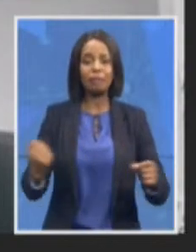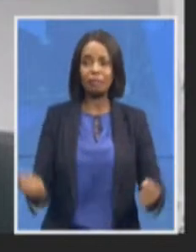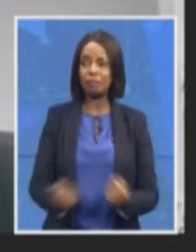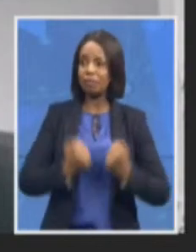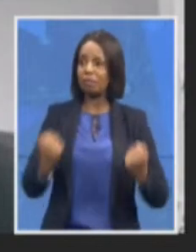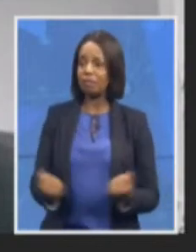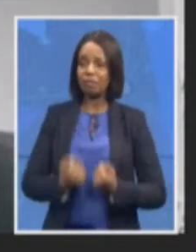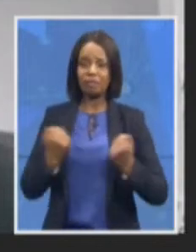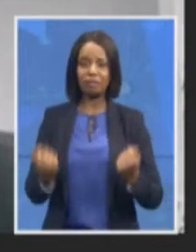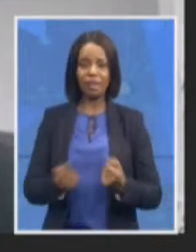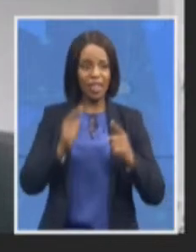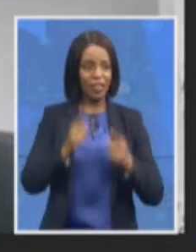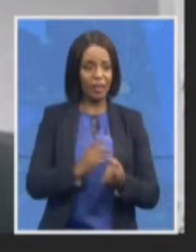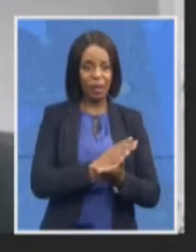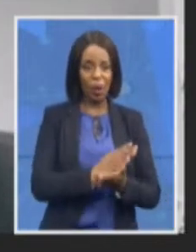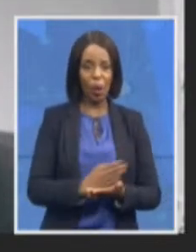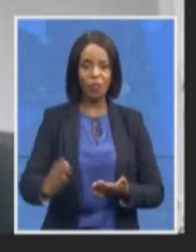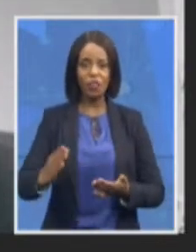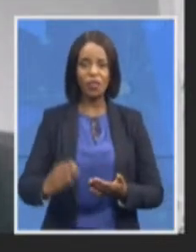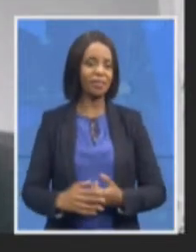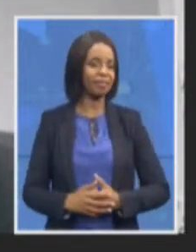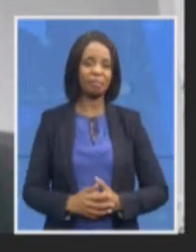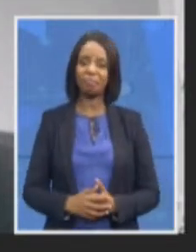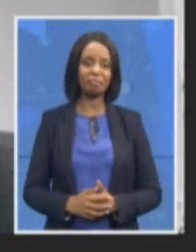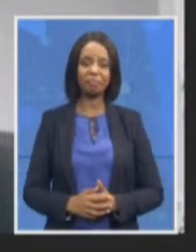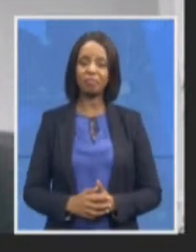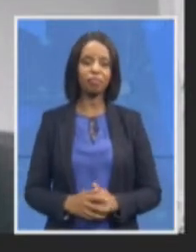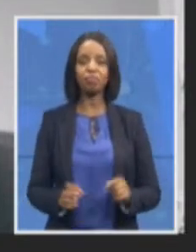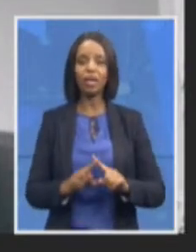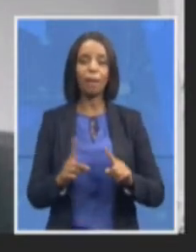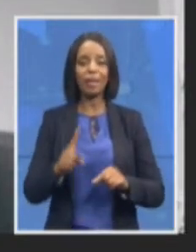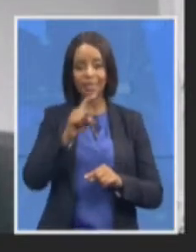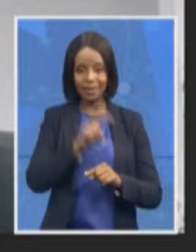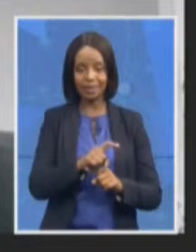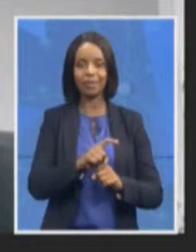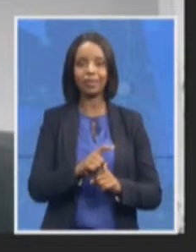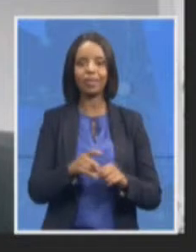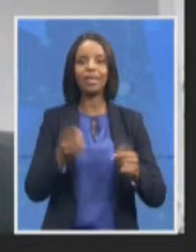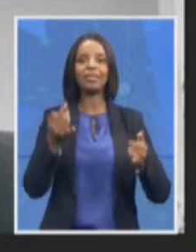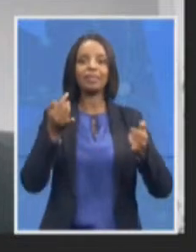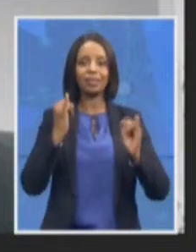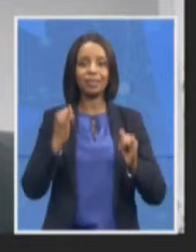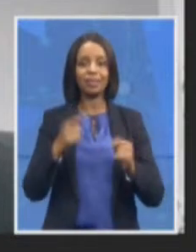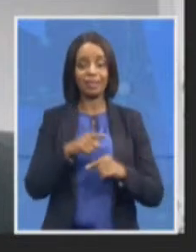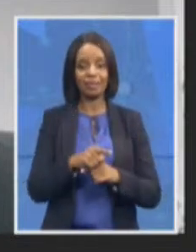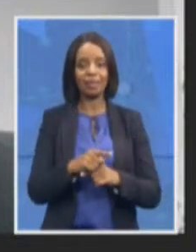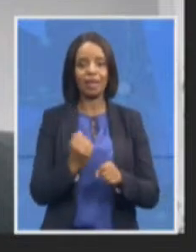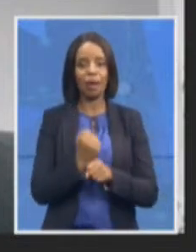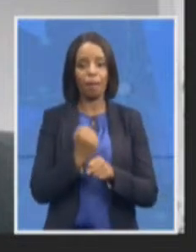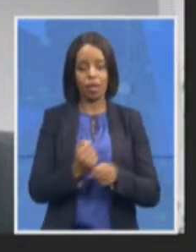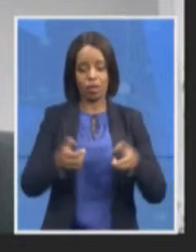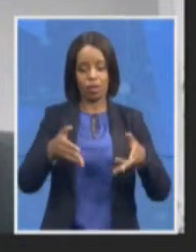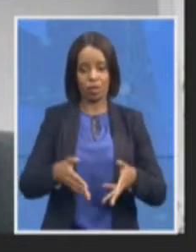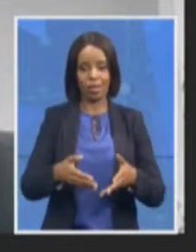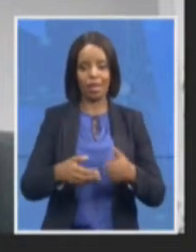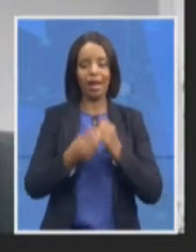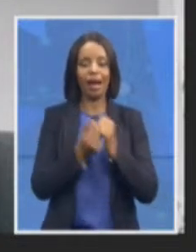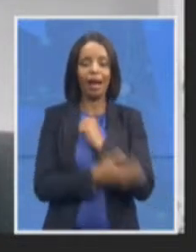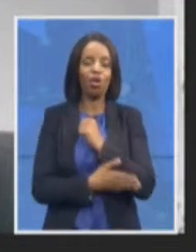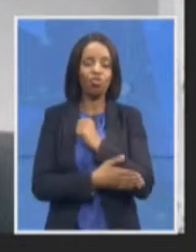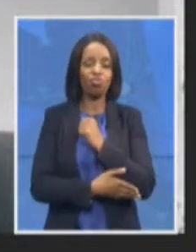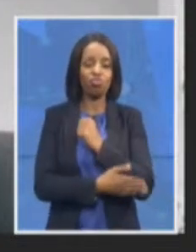contributor to financial crimes in this country so we're looking at doing this as a collective